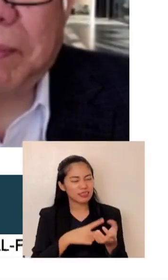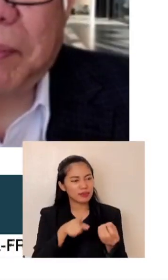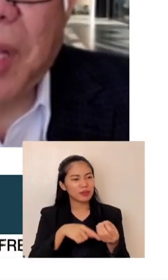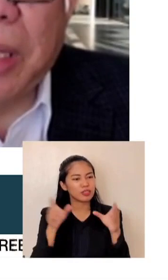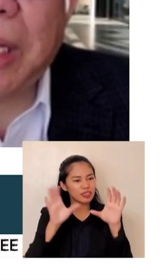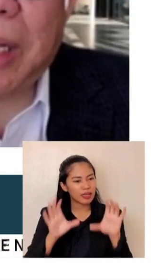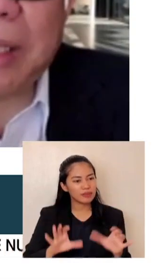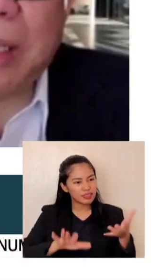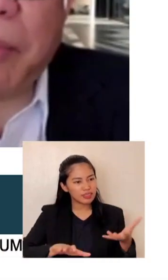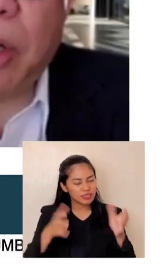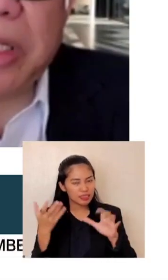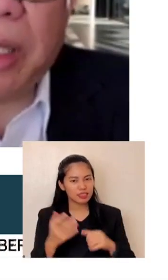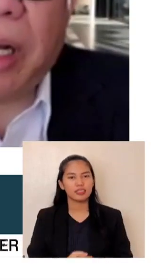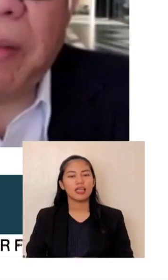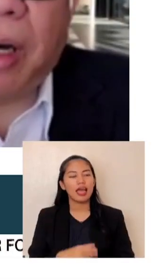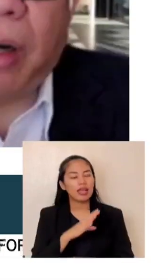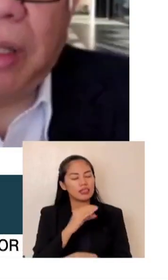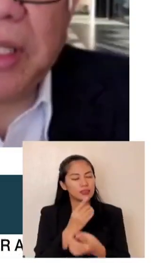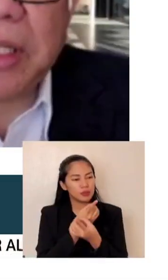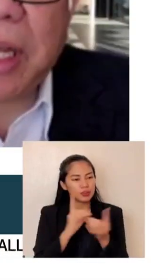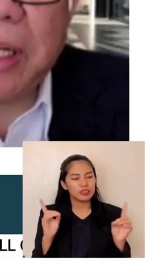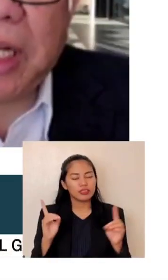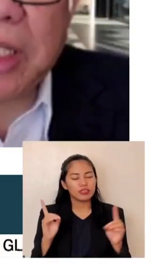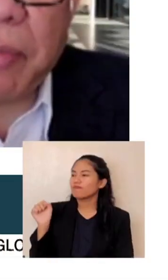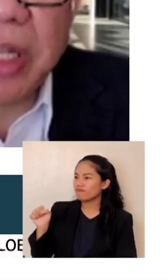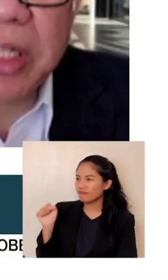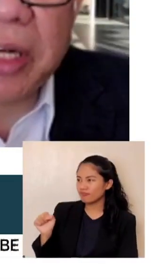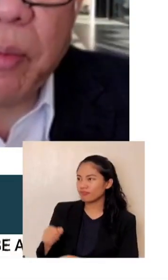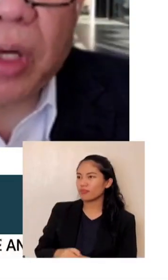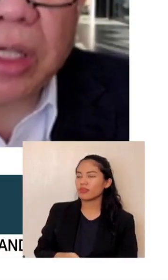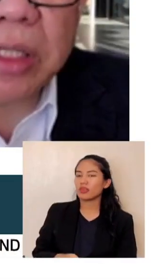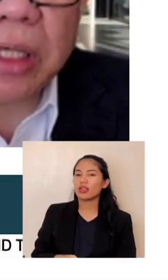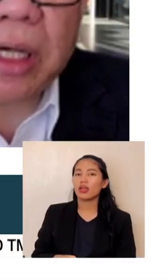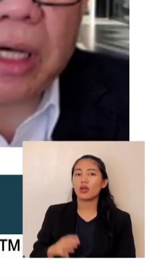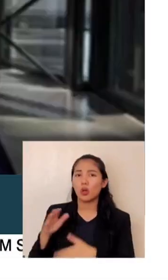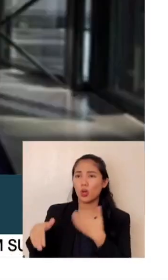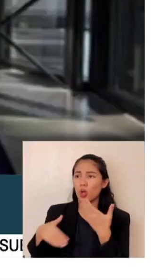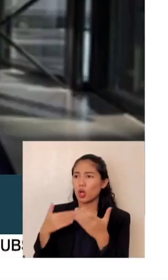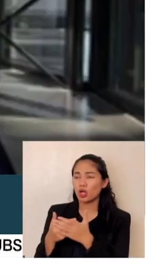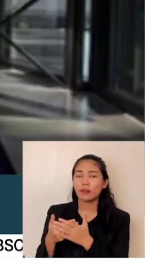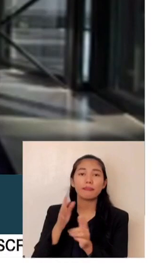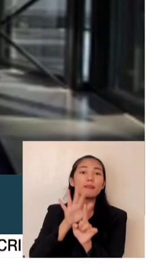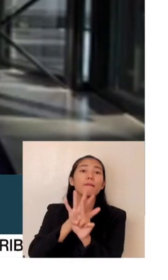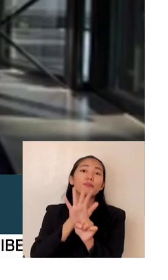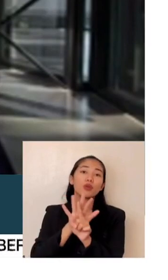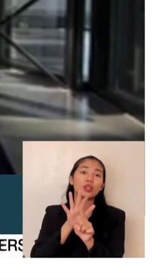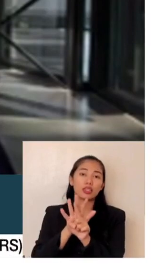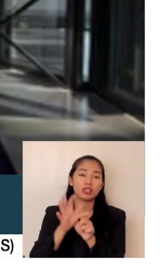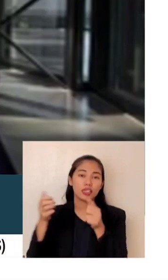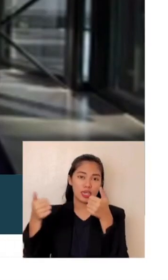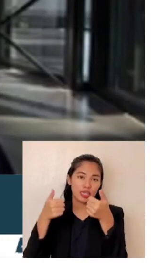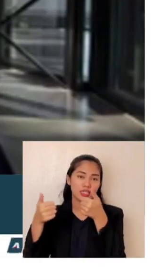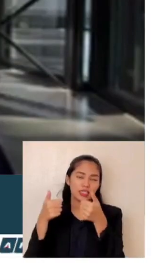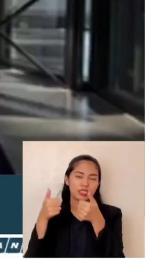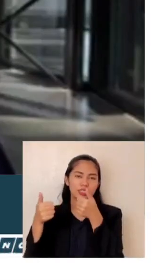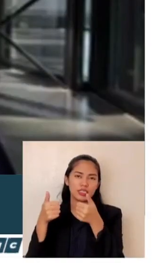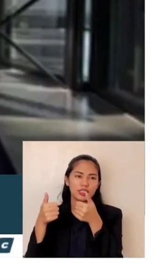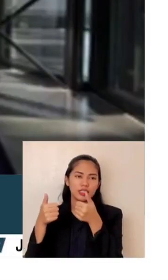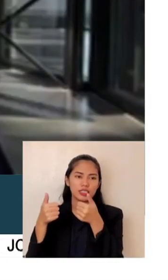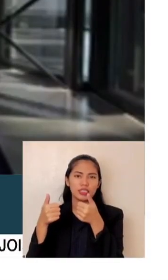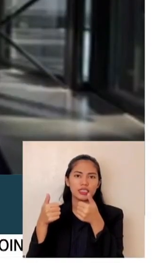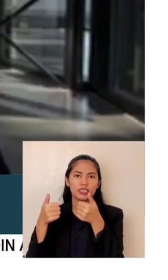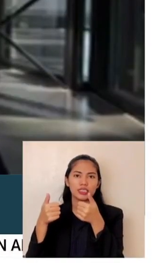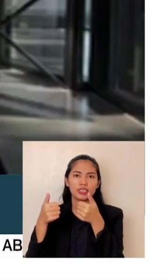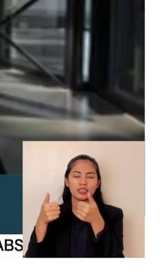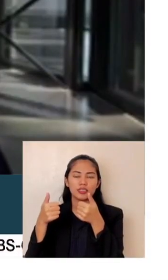Because all of these candidates, the mainstream ones, are, you know, are comfortable, are